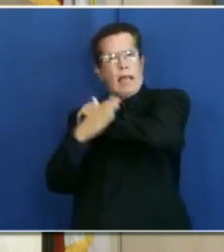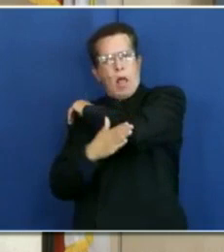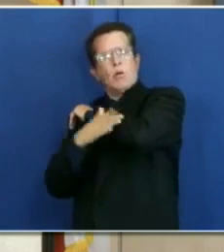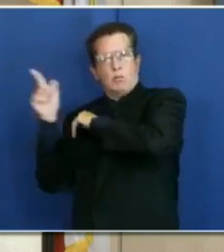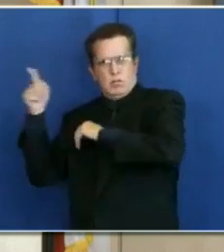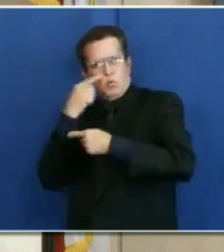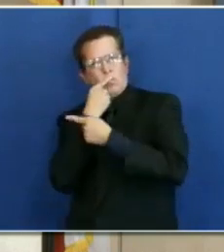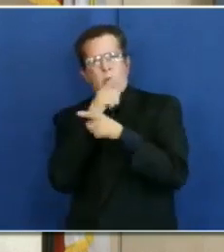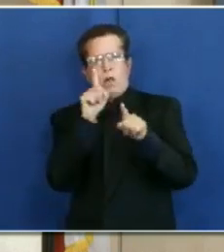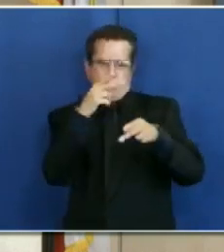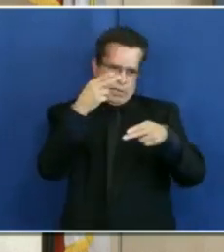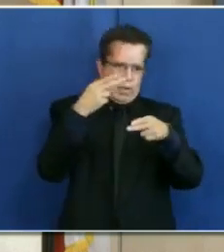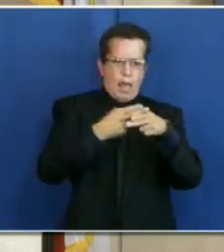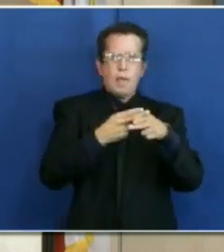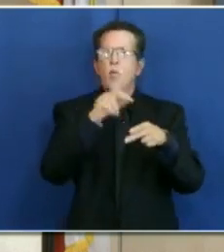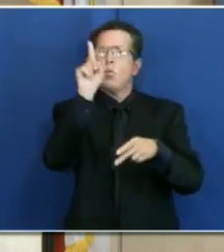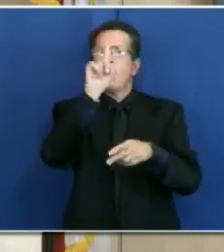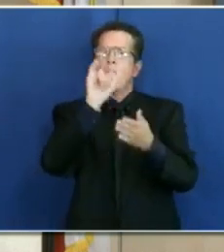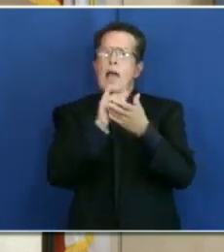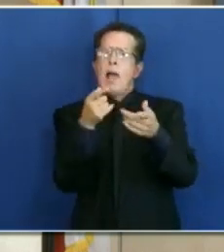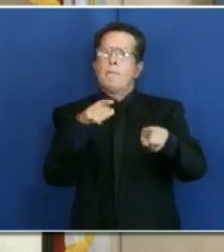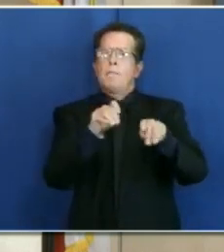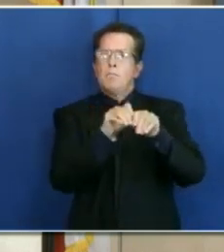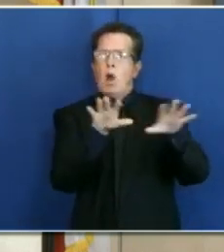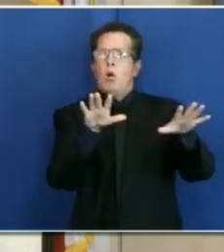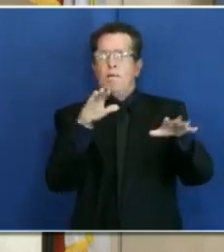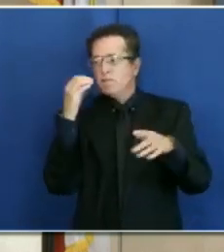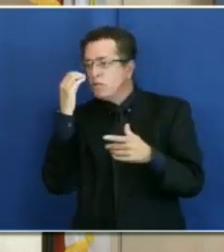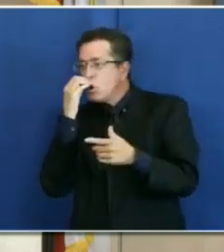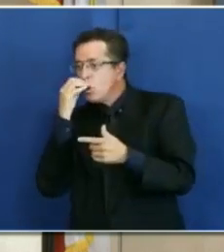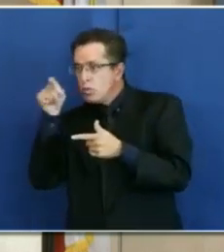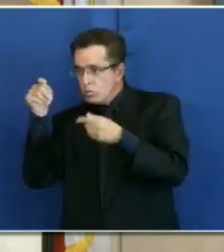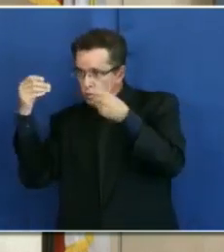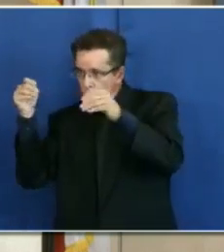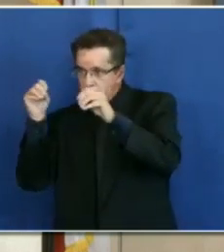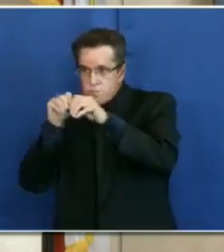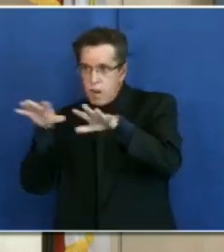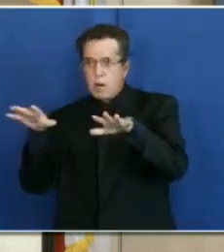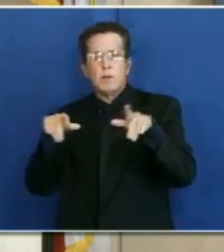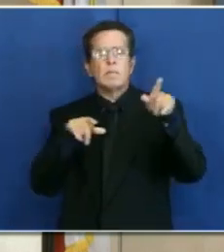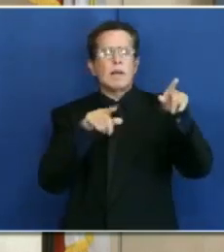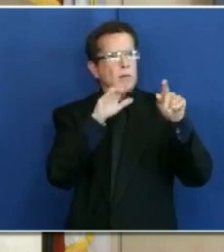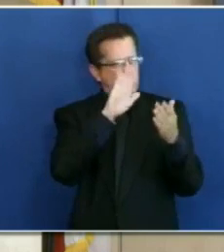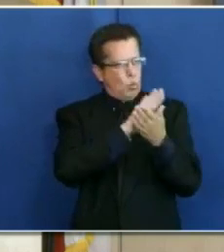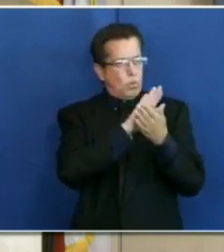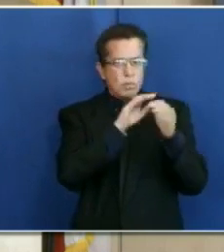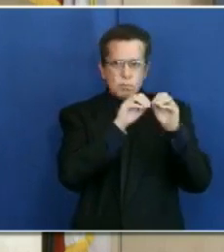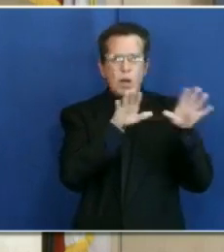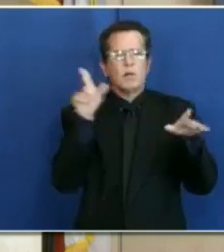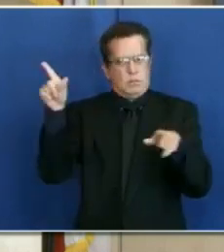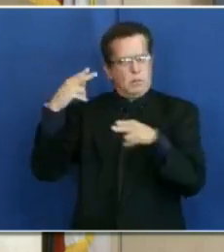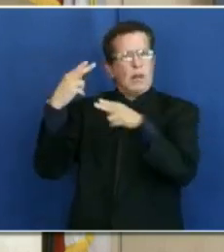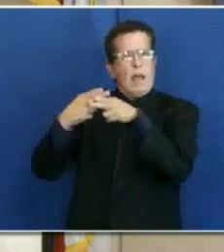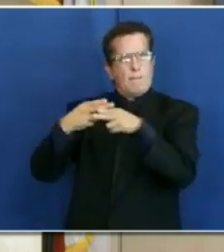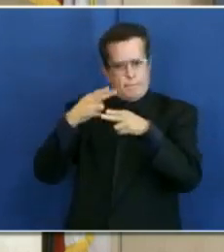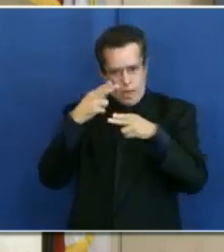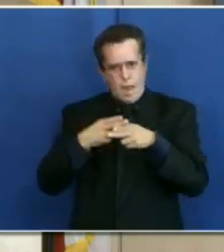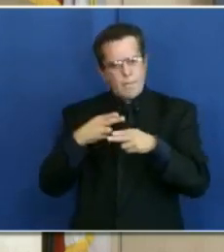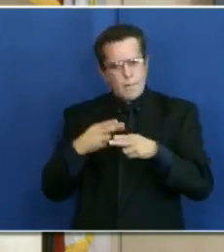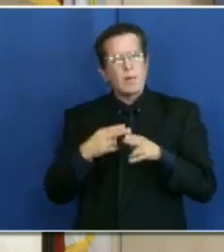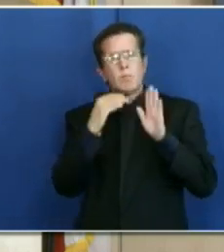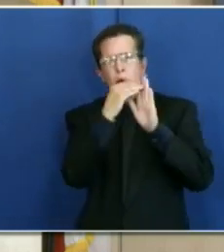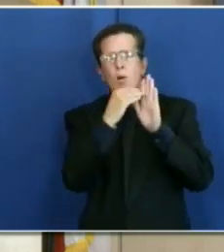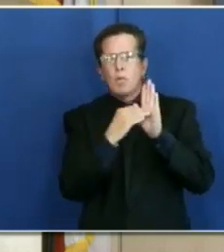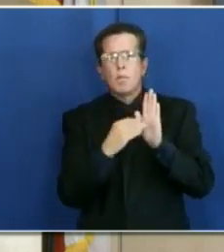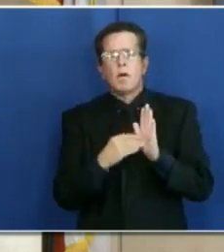of outbreaks for workplaces, food and retail stores, and educational settings. How